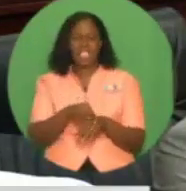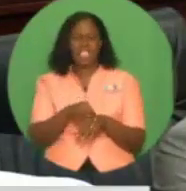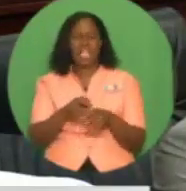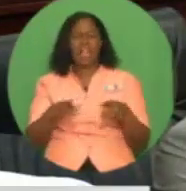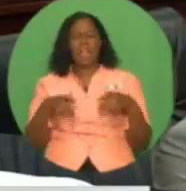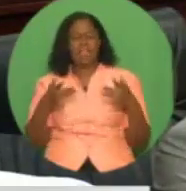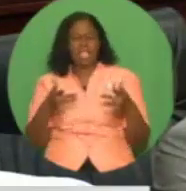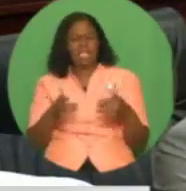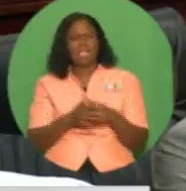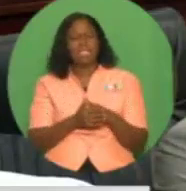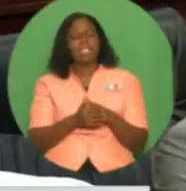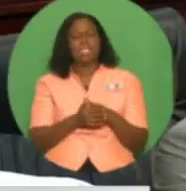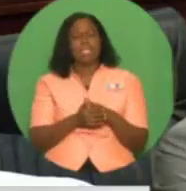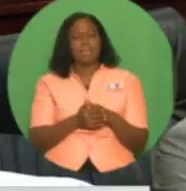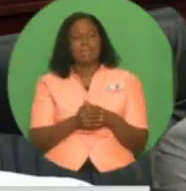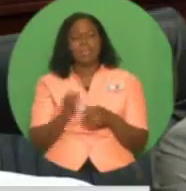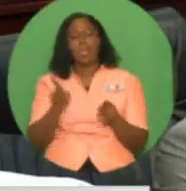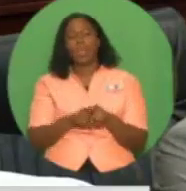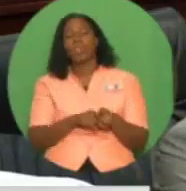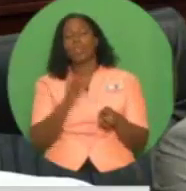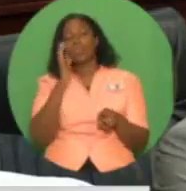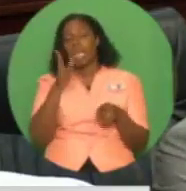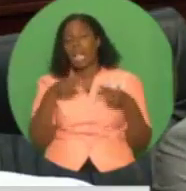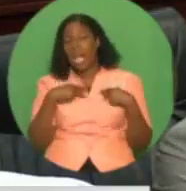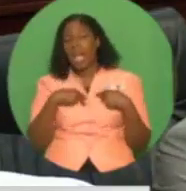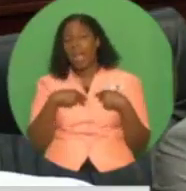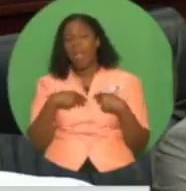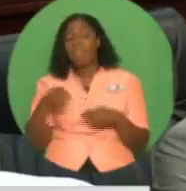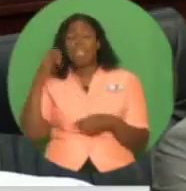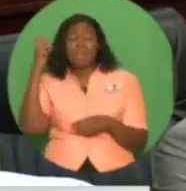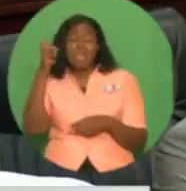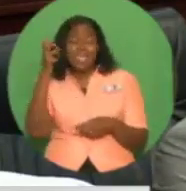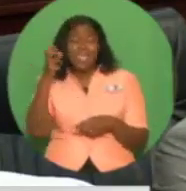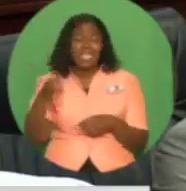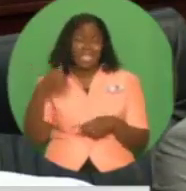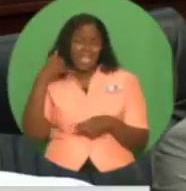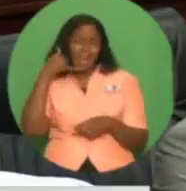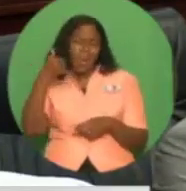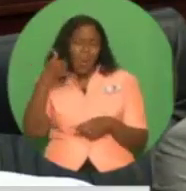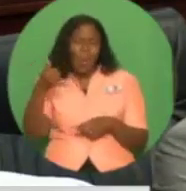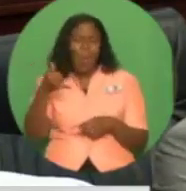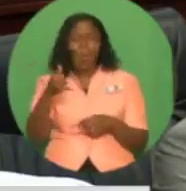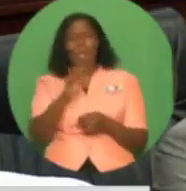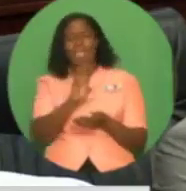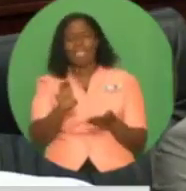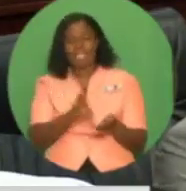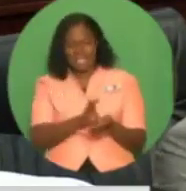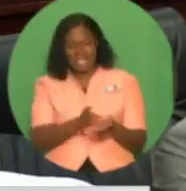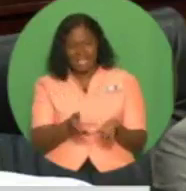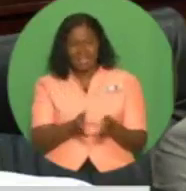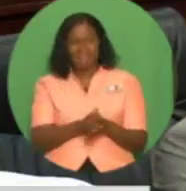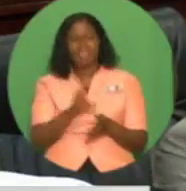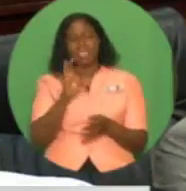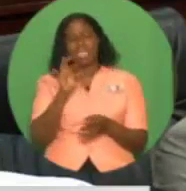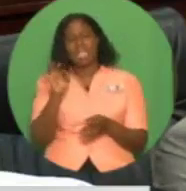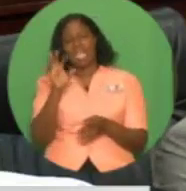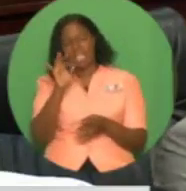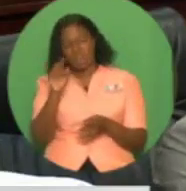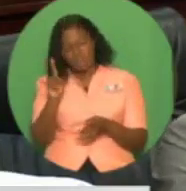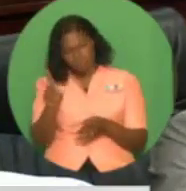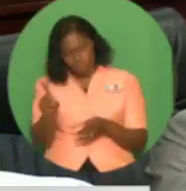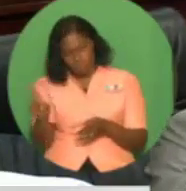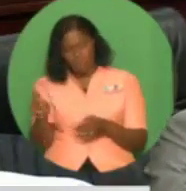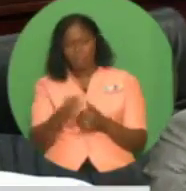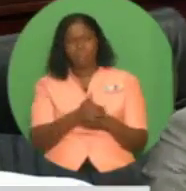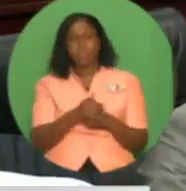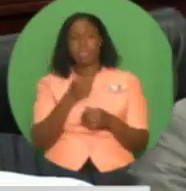restructuring the Emergency Call Center 999-911 system. This system has not been providing the citizens of